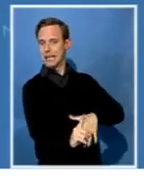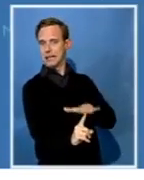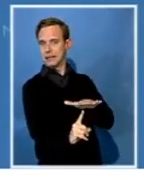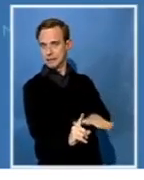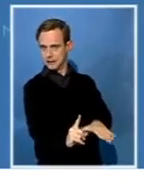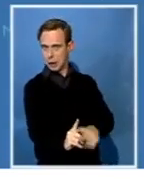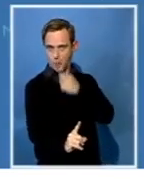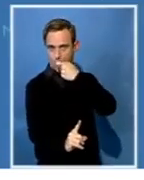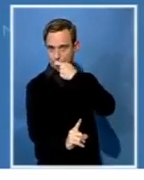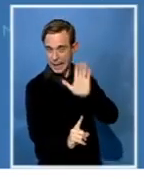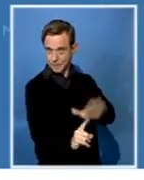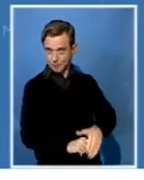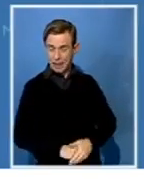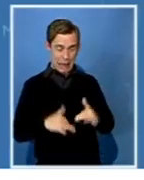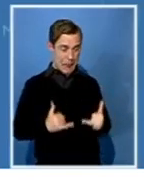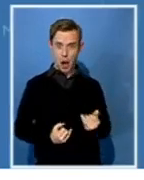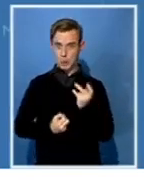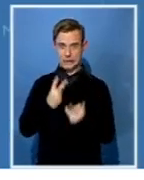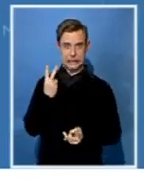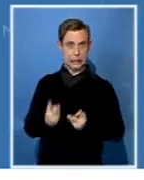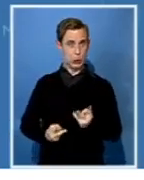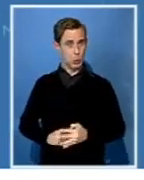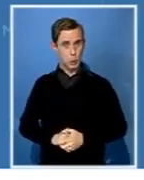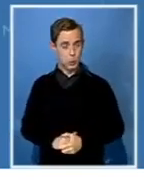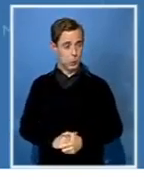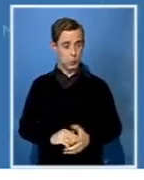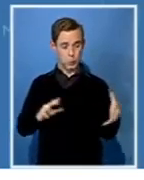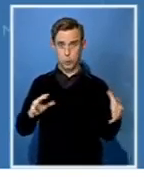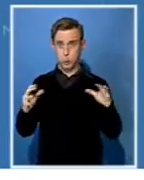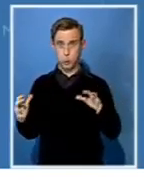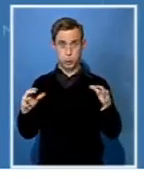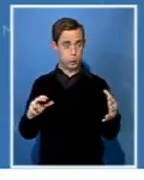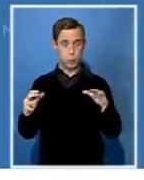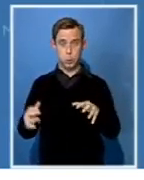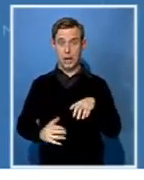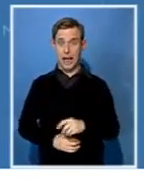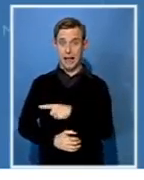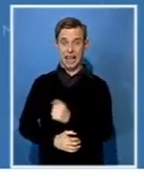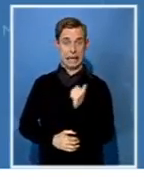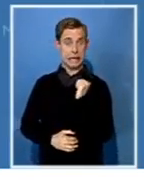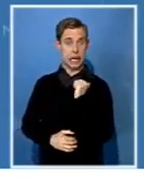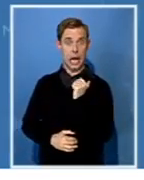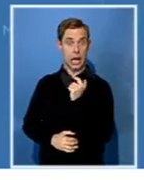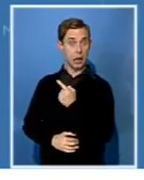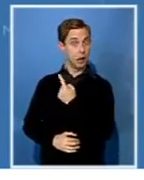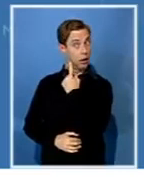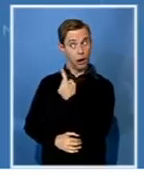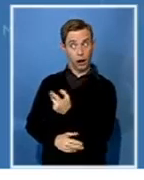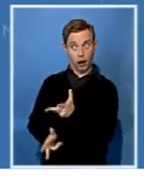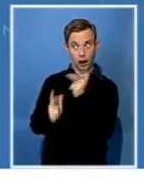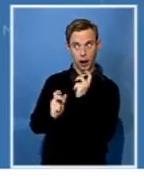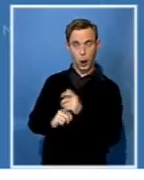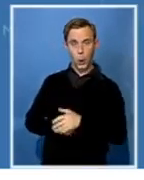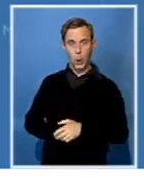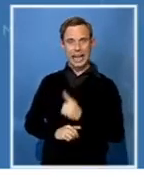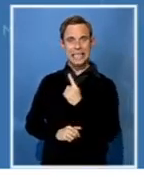Tensions are high within ZANU-PF. And if you listen to the army general's address yesterday, he was talking of